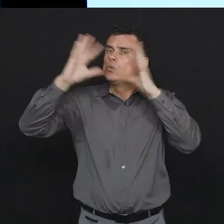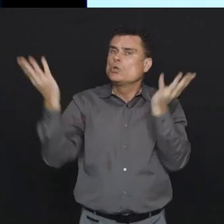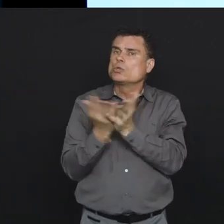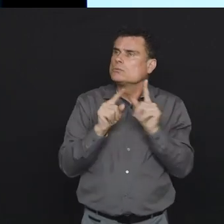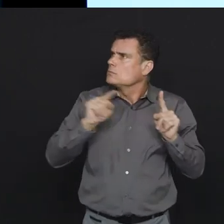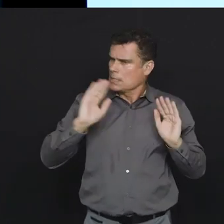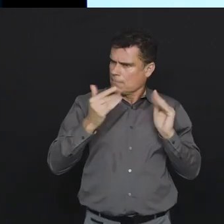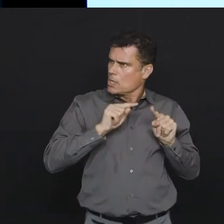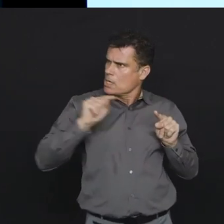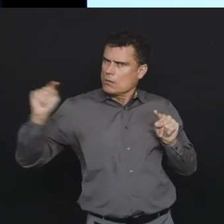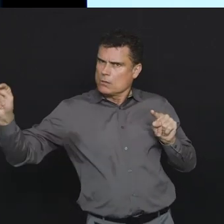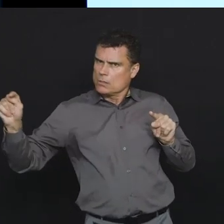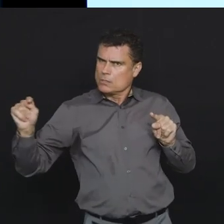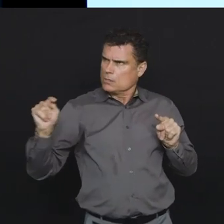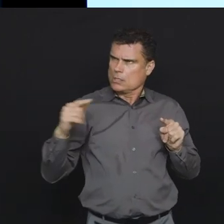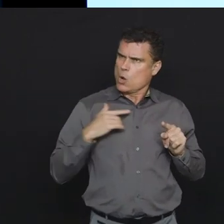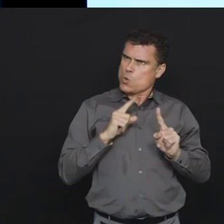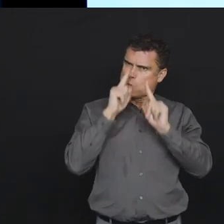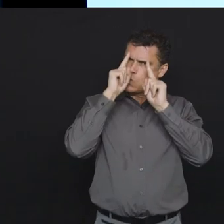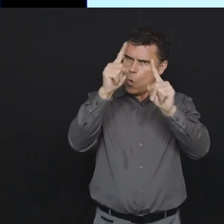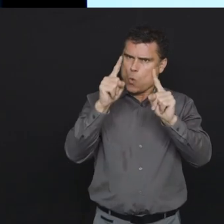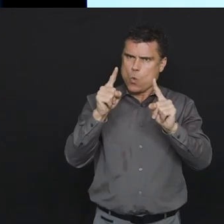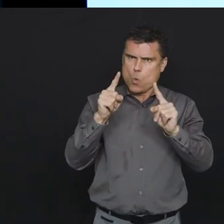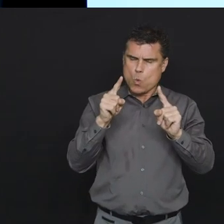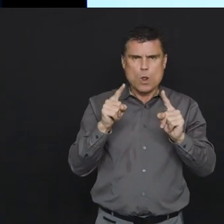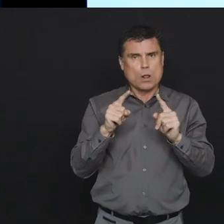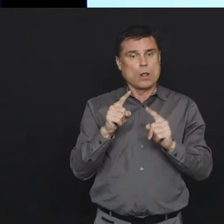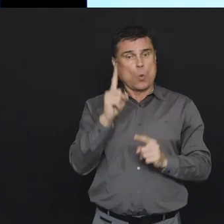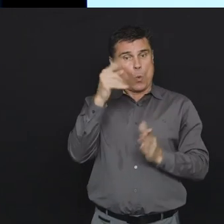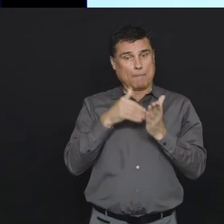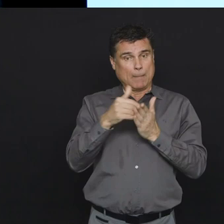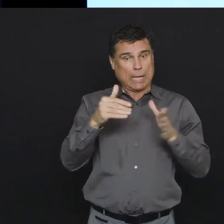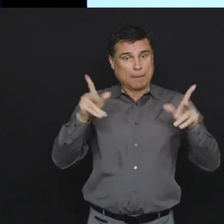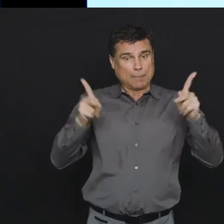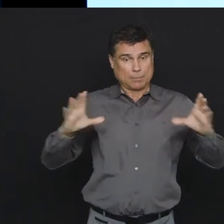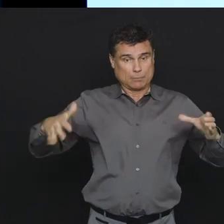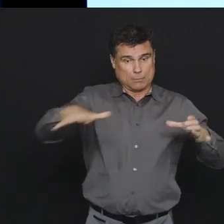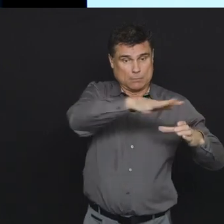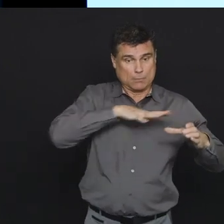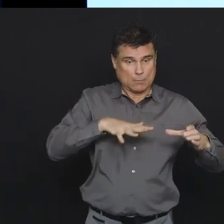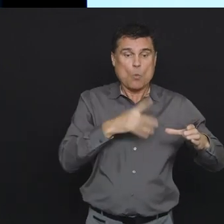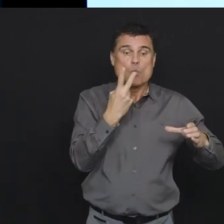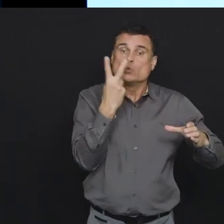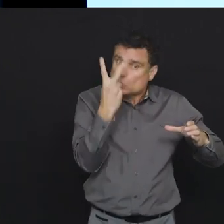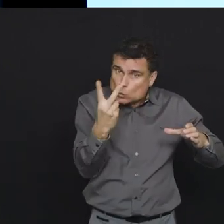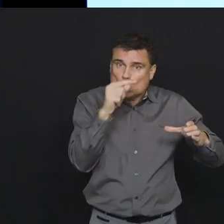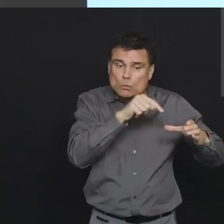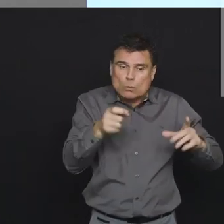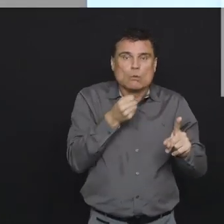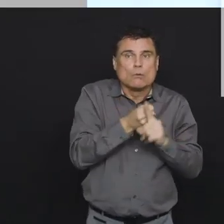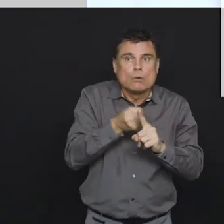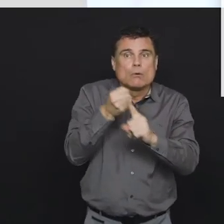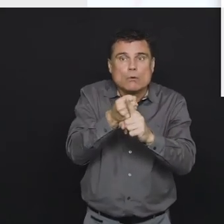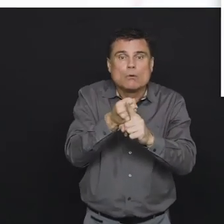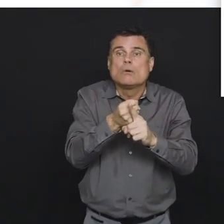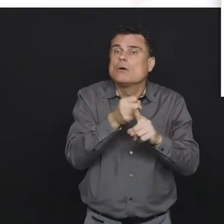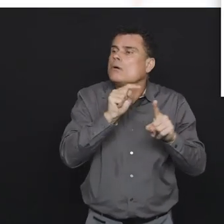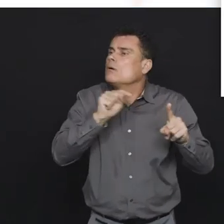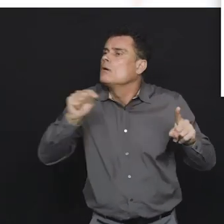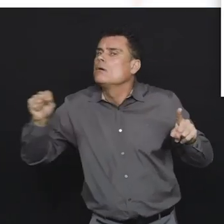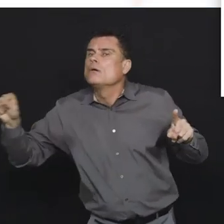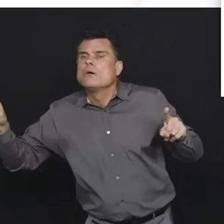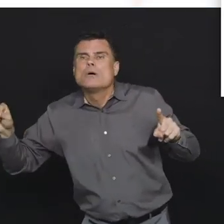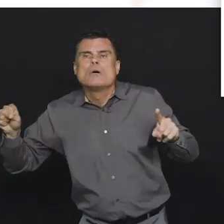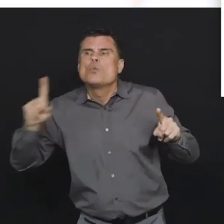BC to have what's happening in other countries and pulling it back so that we're all on the starting at the same time frame and this